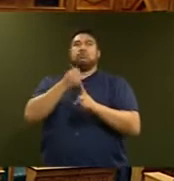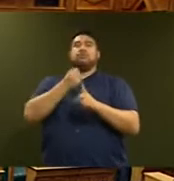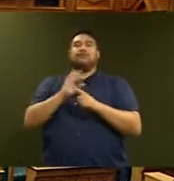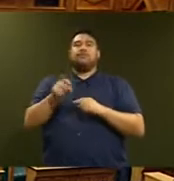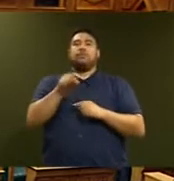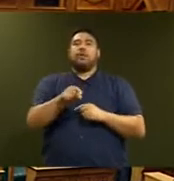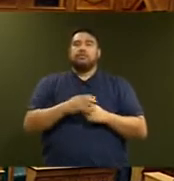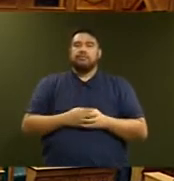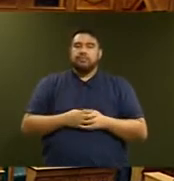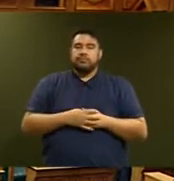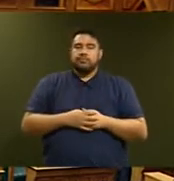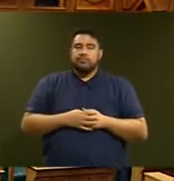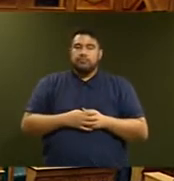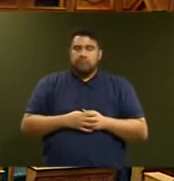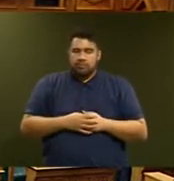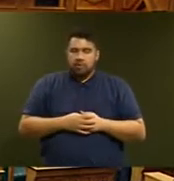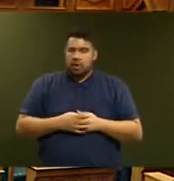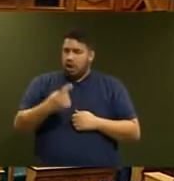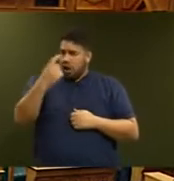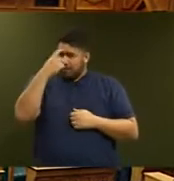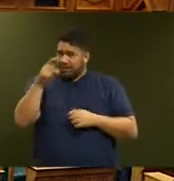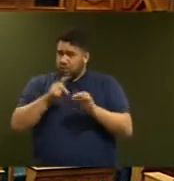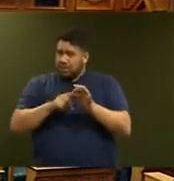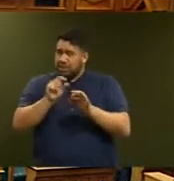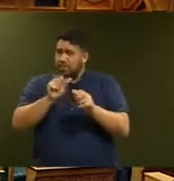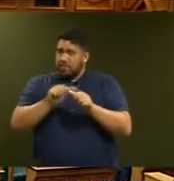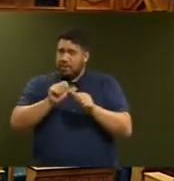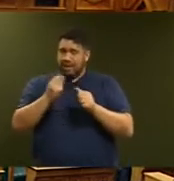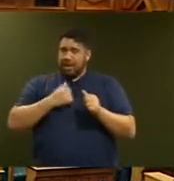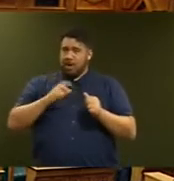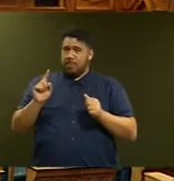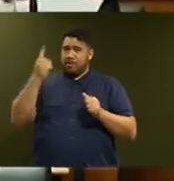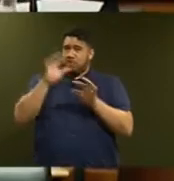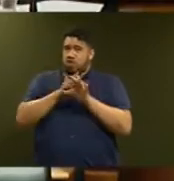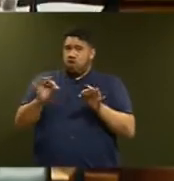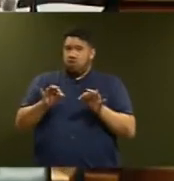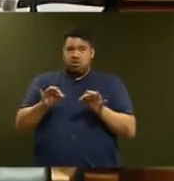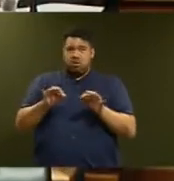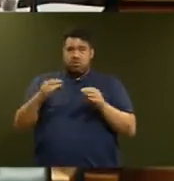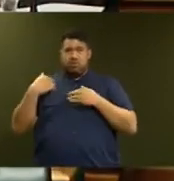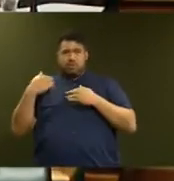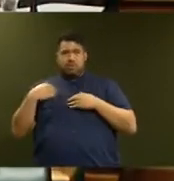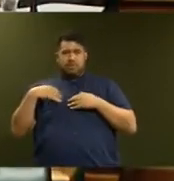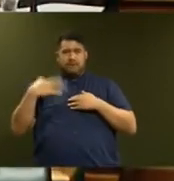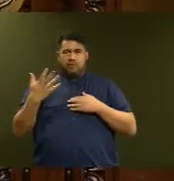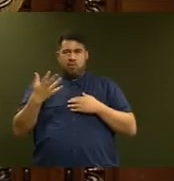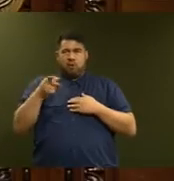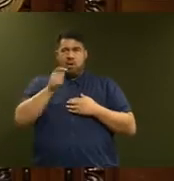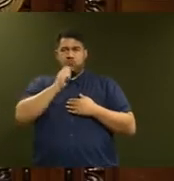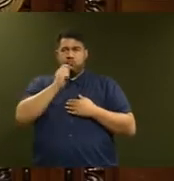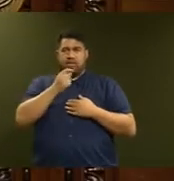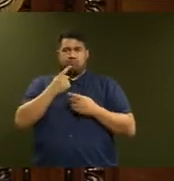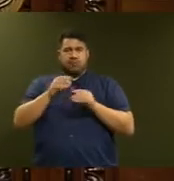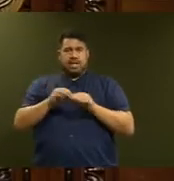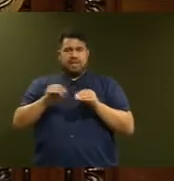Mr Speaker, I think the question was closer, but the Minister has no responsibility for press releases issued by another political party. but the question